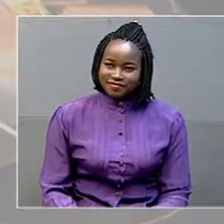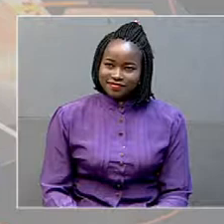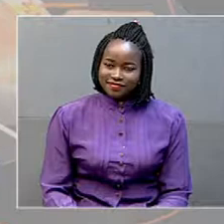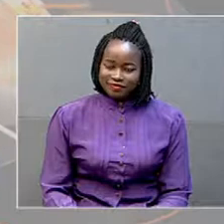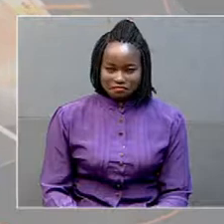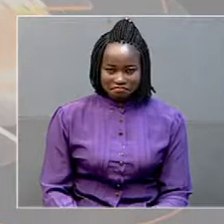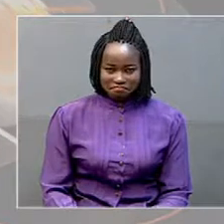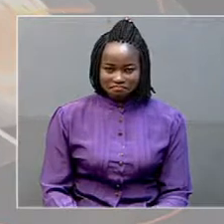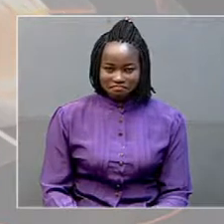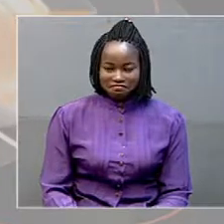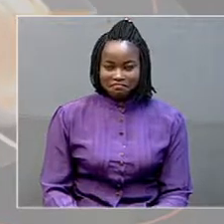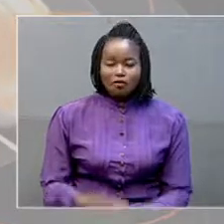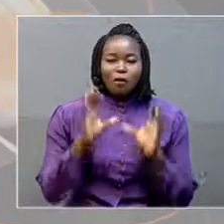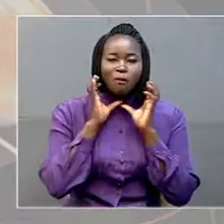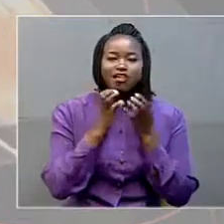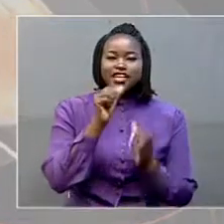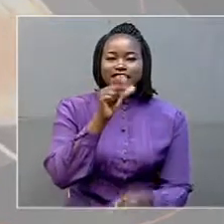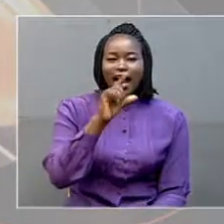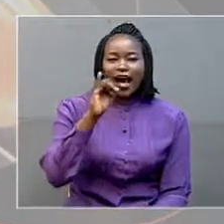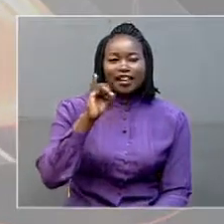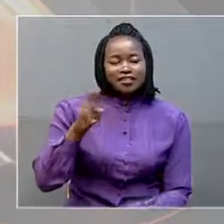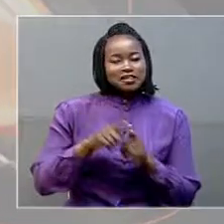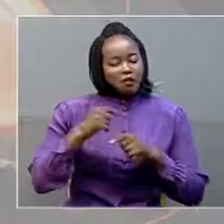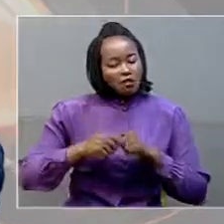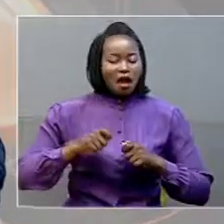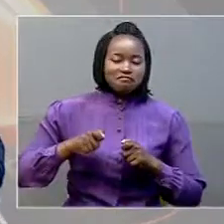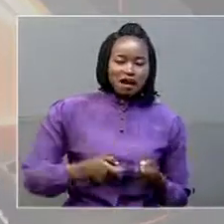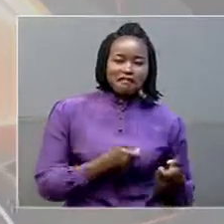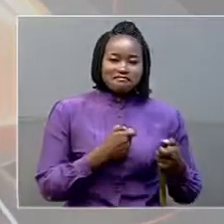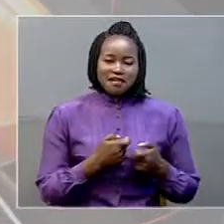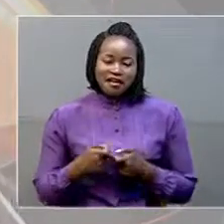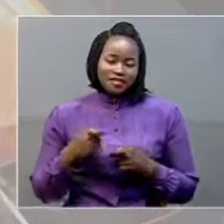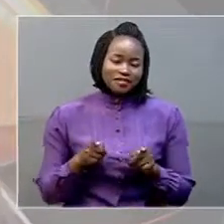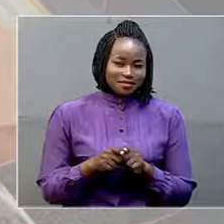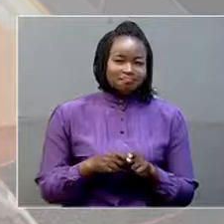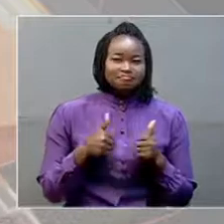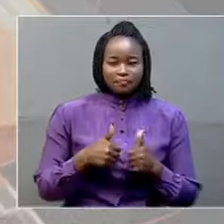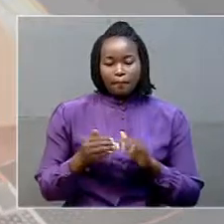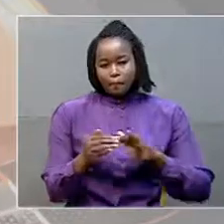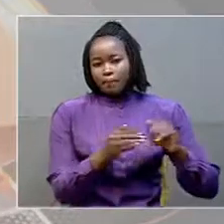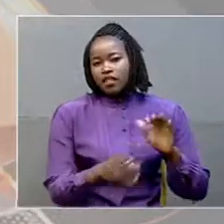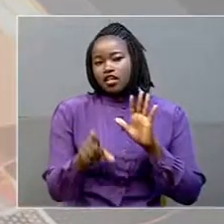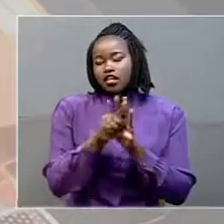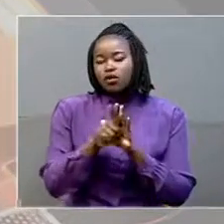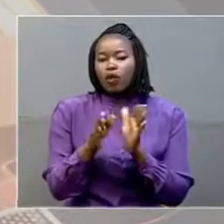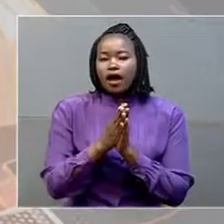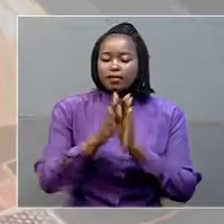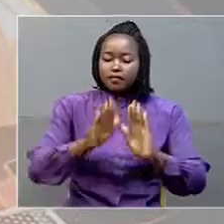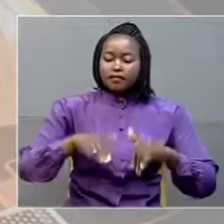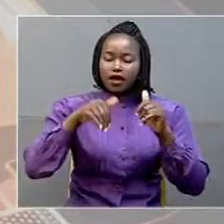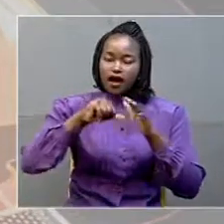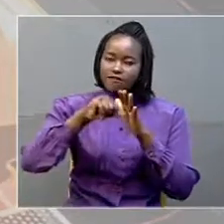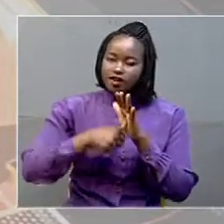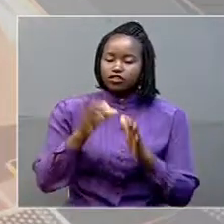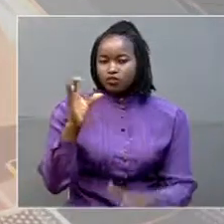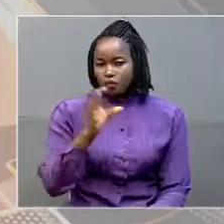General Moses Ali, they are taking to the floor. The evening that was. The Legal and Parliamentary Affairs Committee of Parliament has endorsed